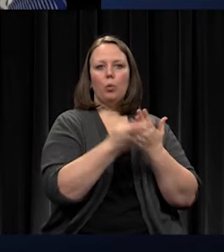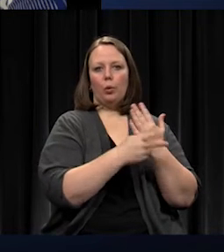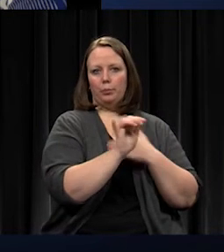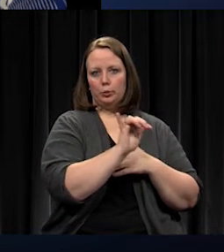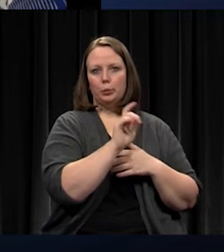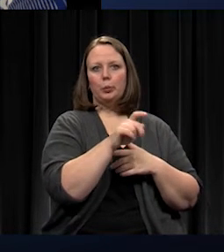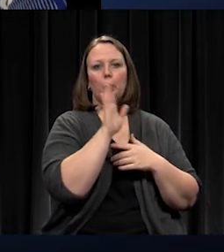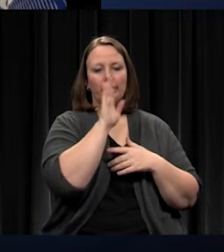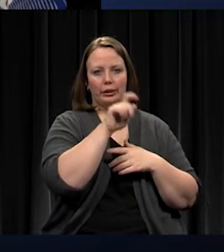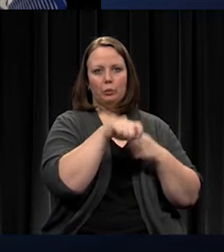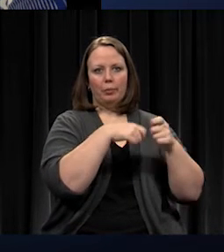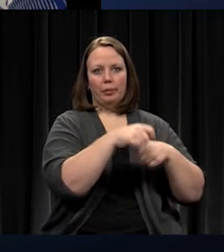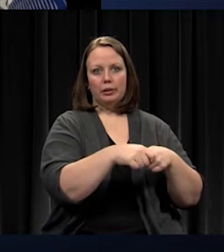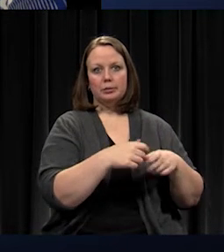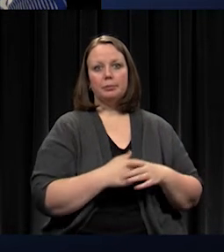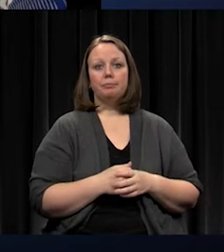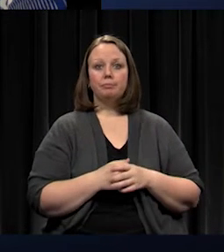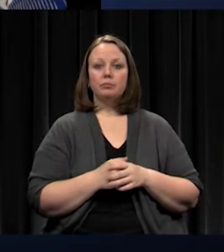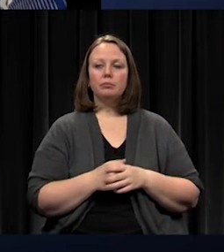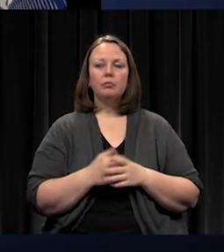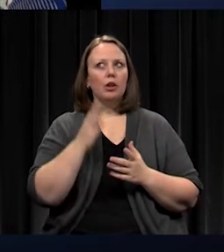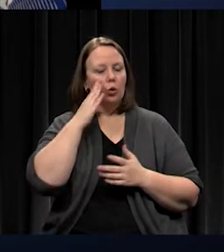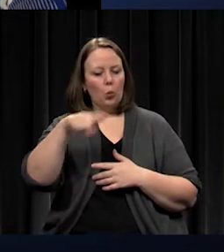iPads, they will not last forever.